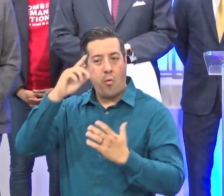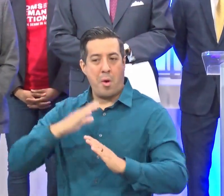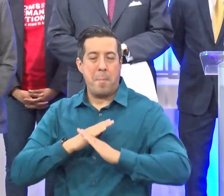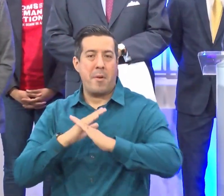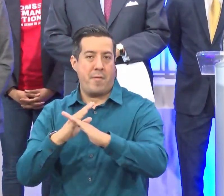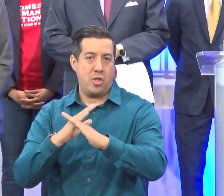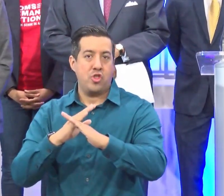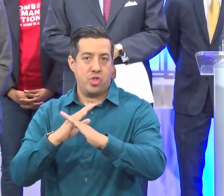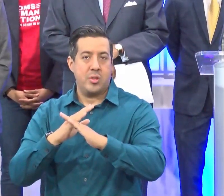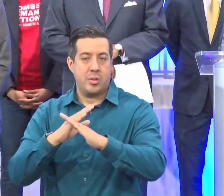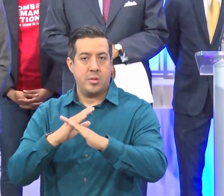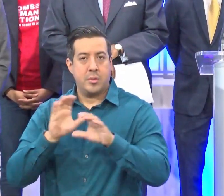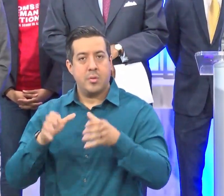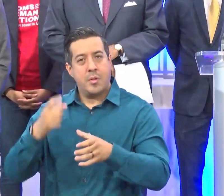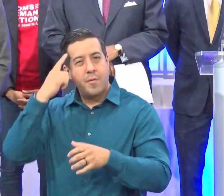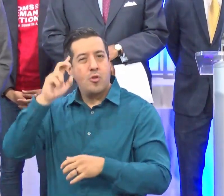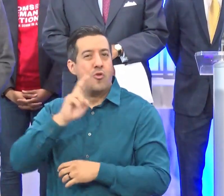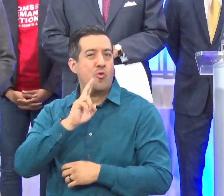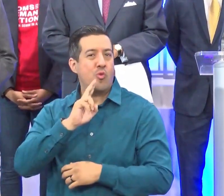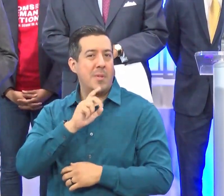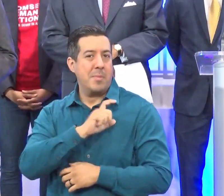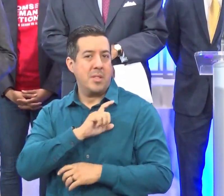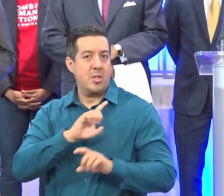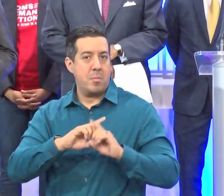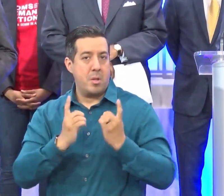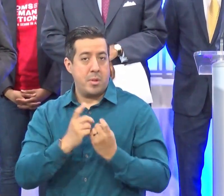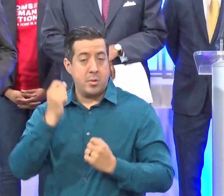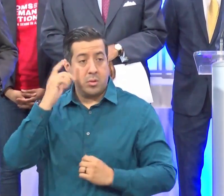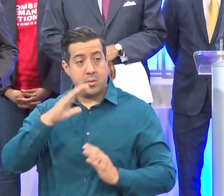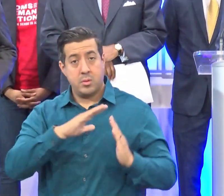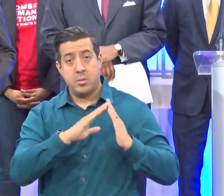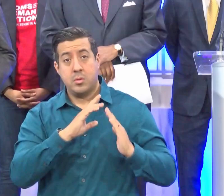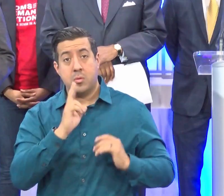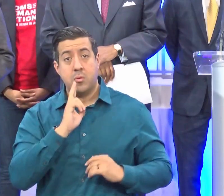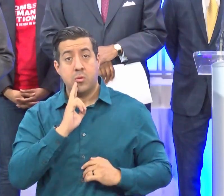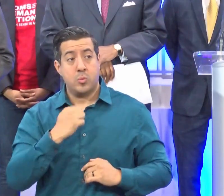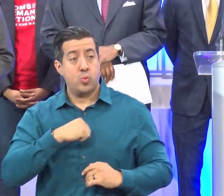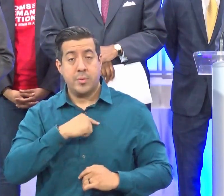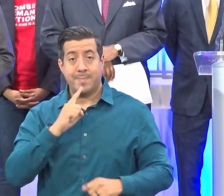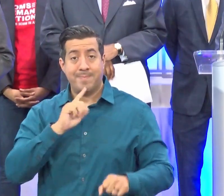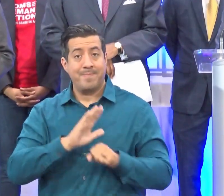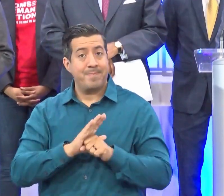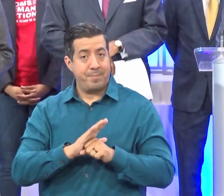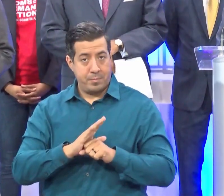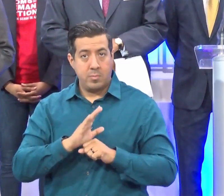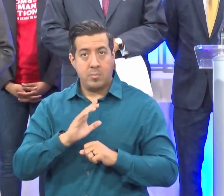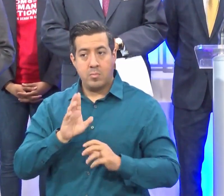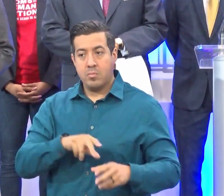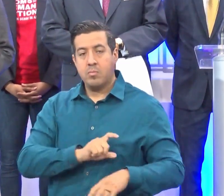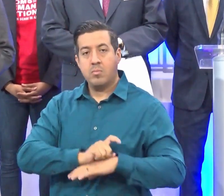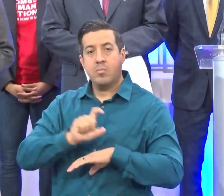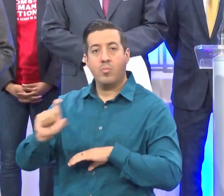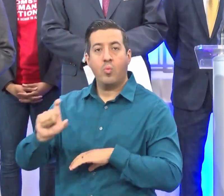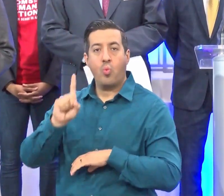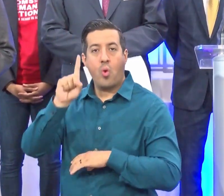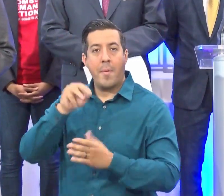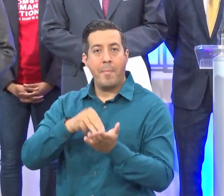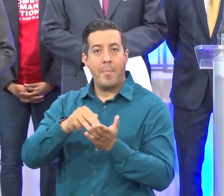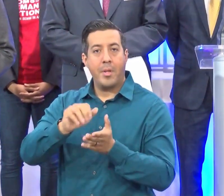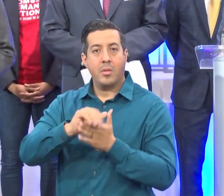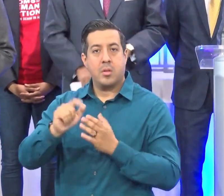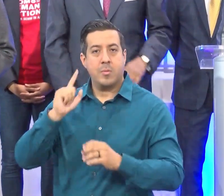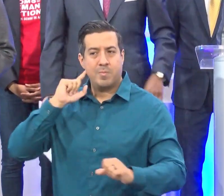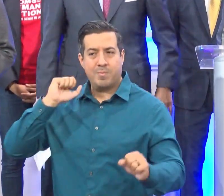section of the Houston Police Department. The city of Houston has committed $1 million to a